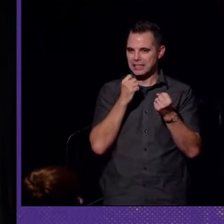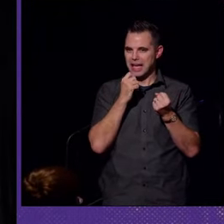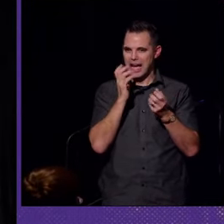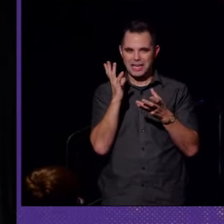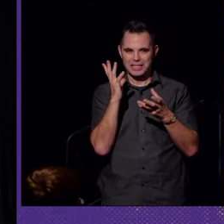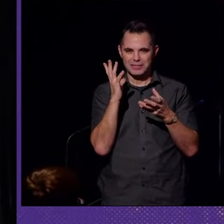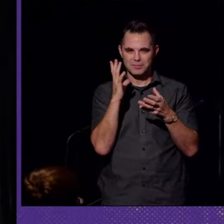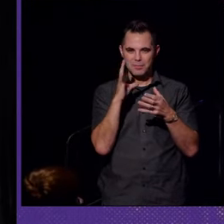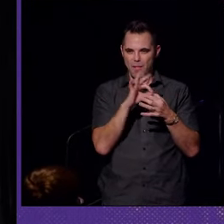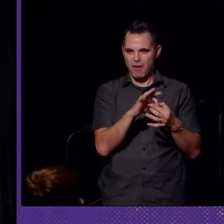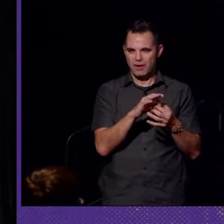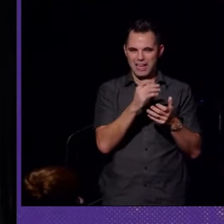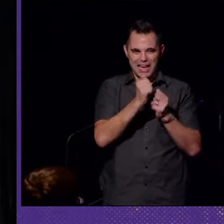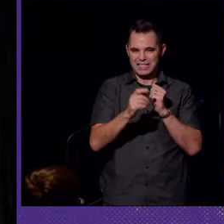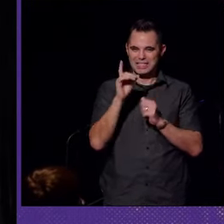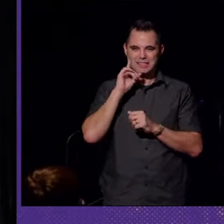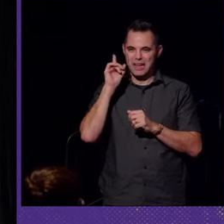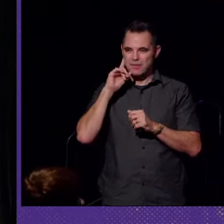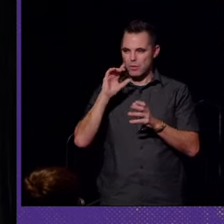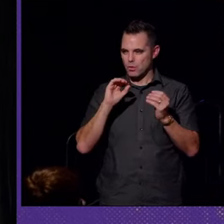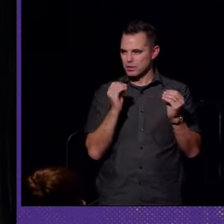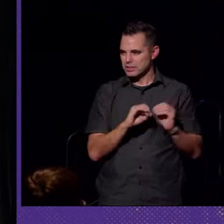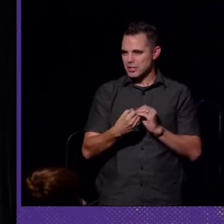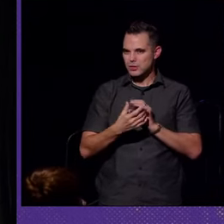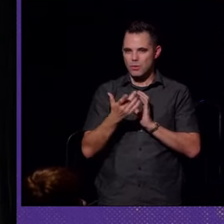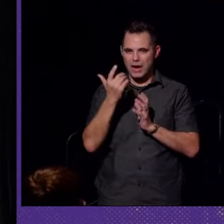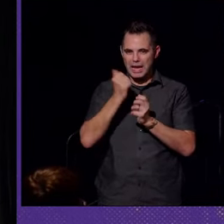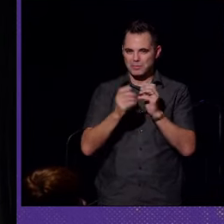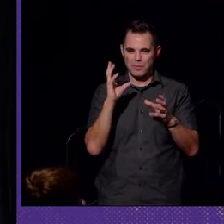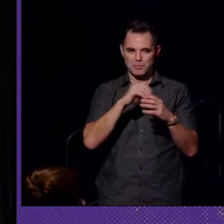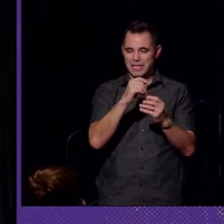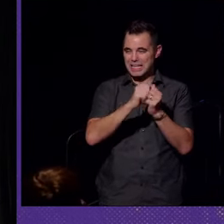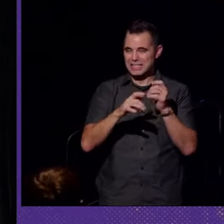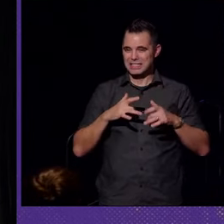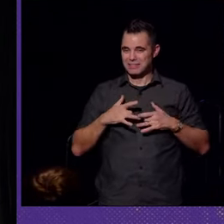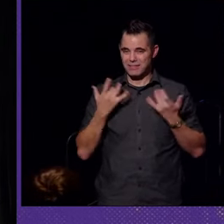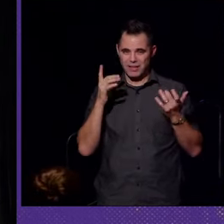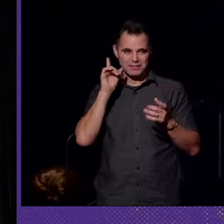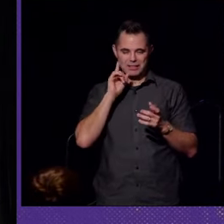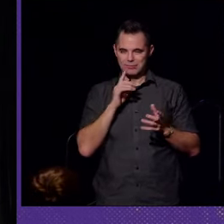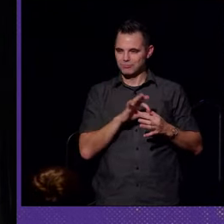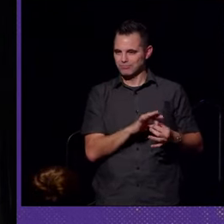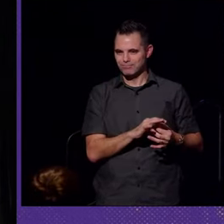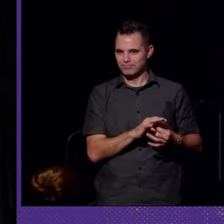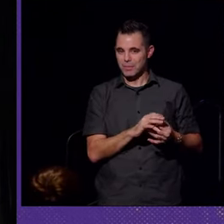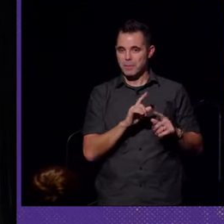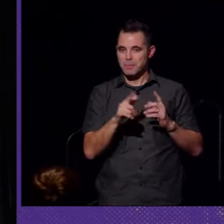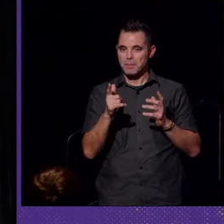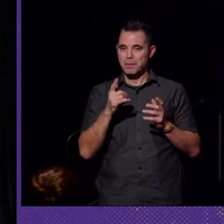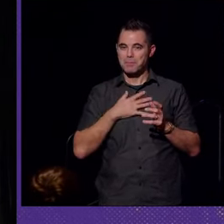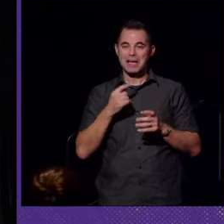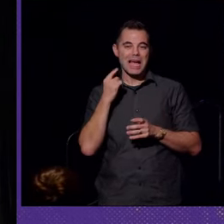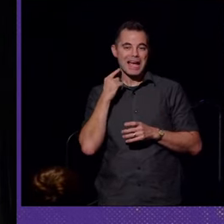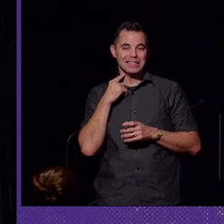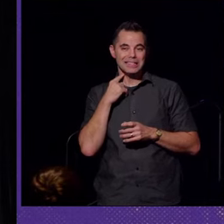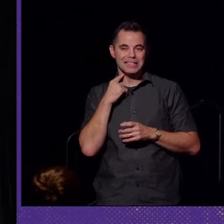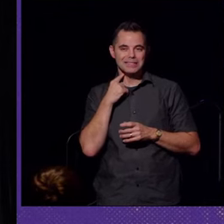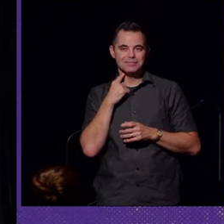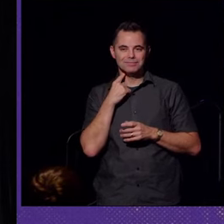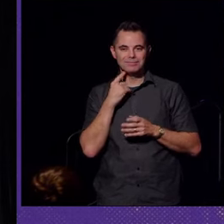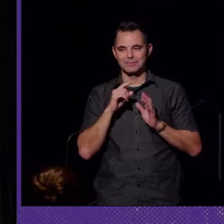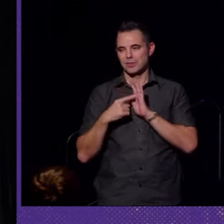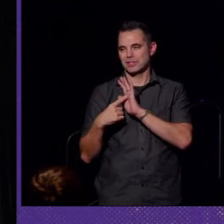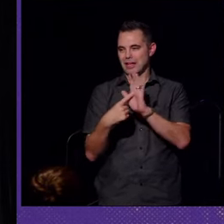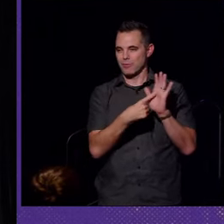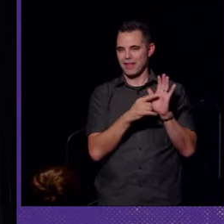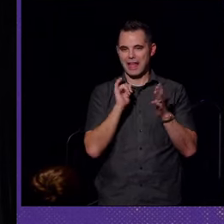in any deaf organization or participate in any deaf events. But my accent gave away the fact